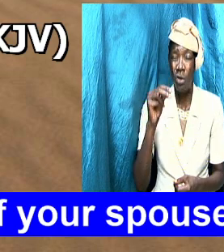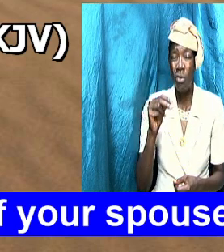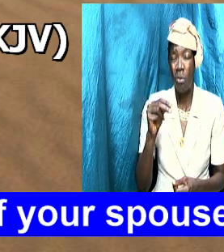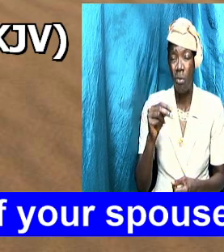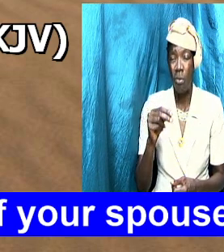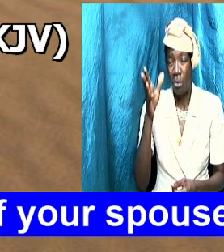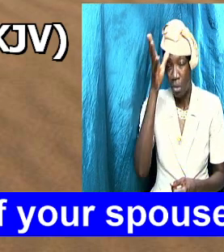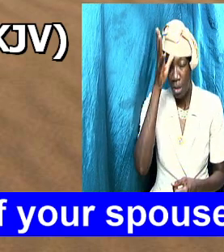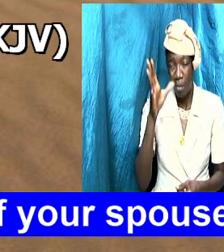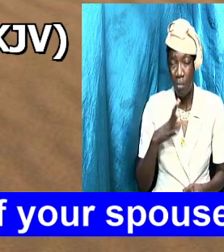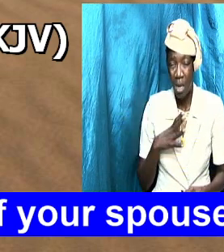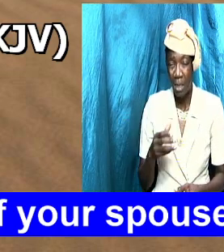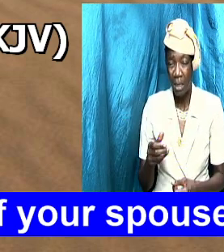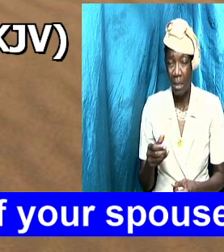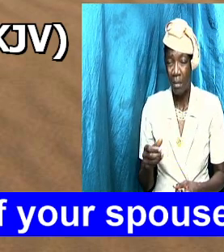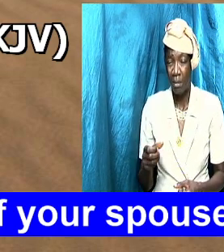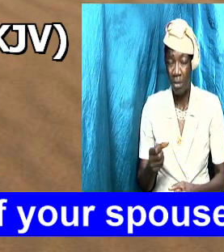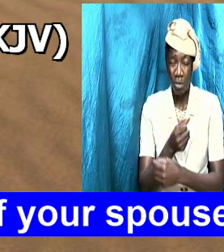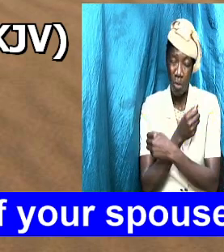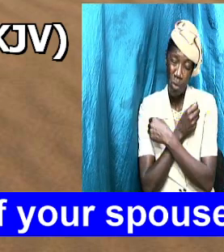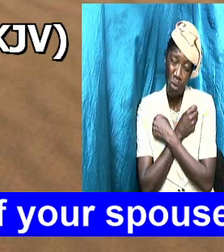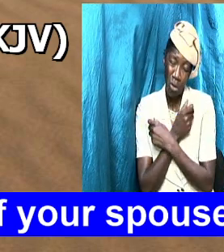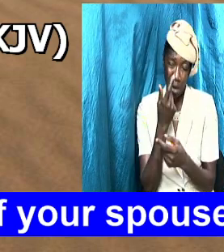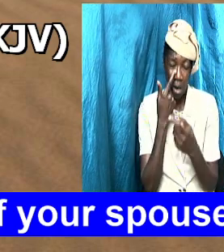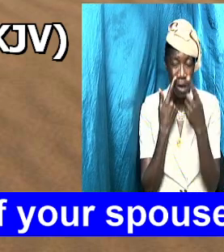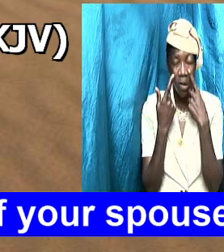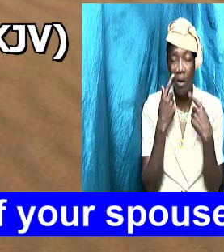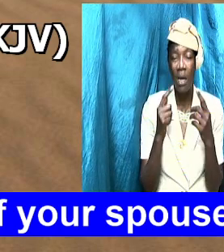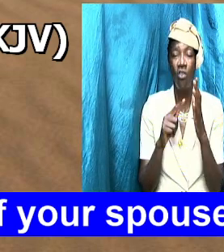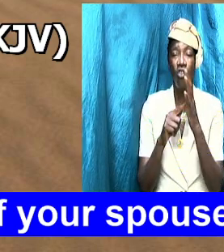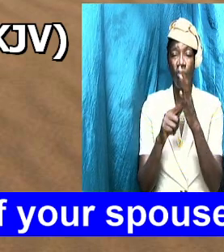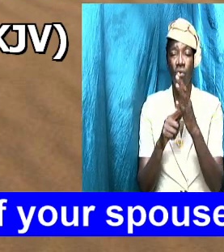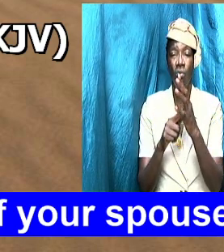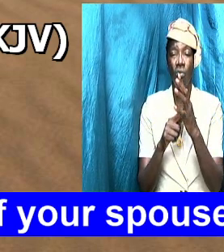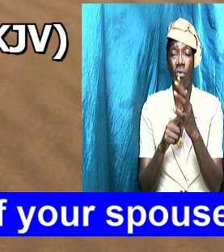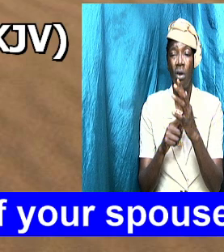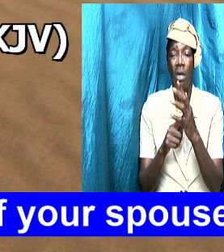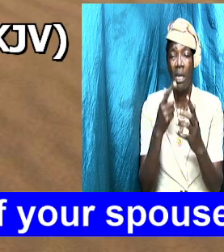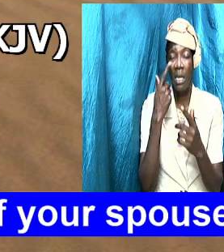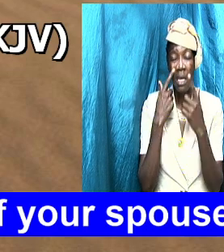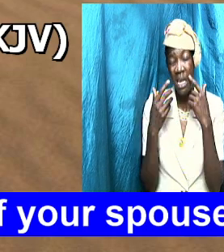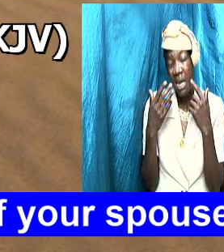to show that he cares he's going to you will never see his tears